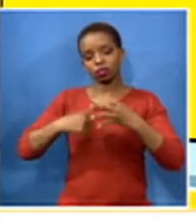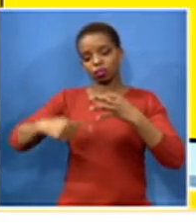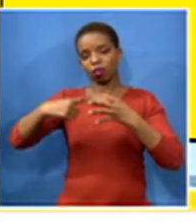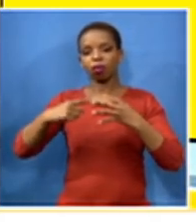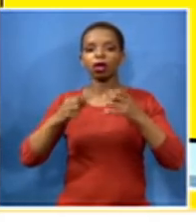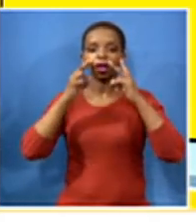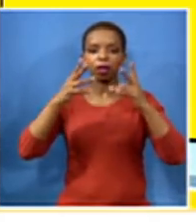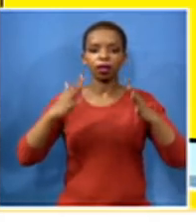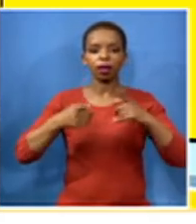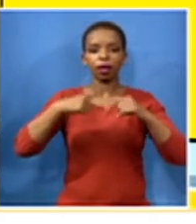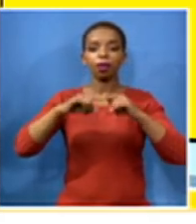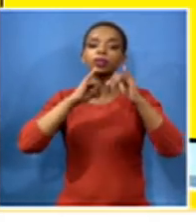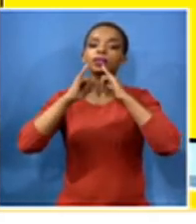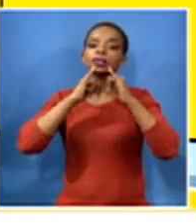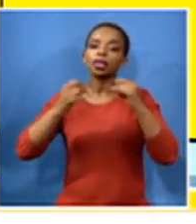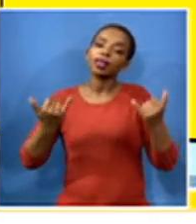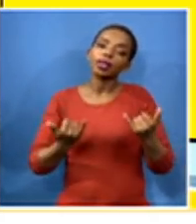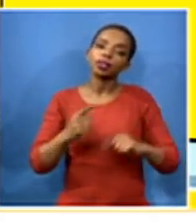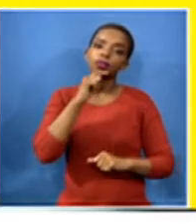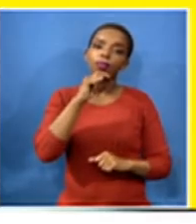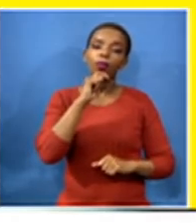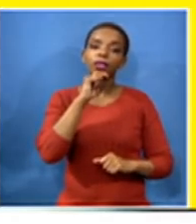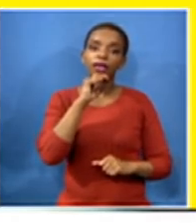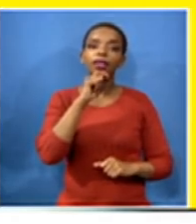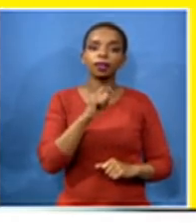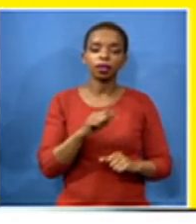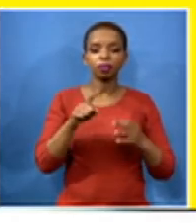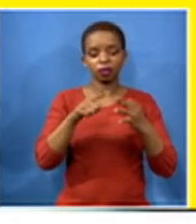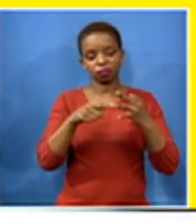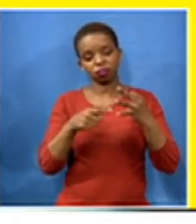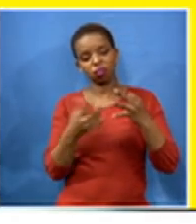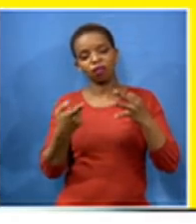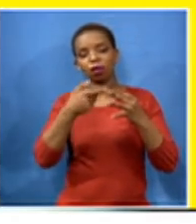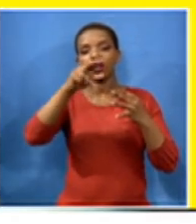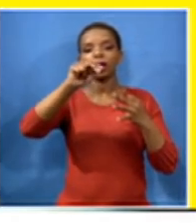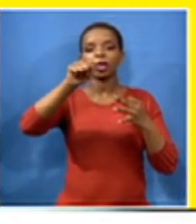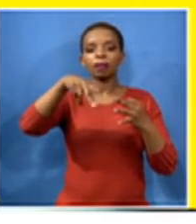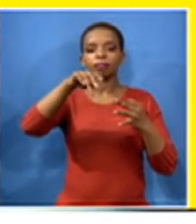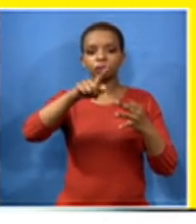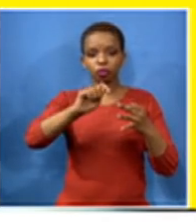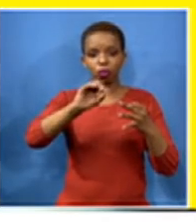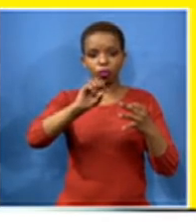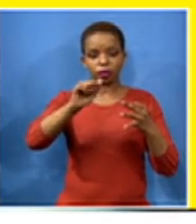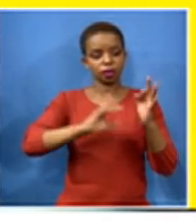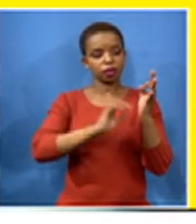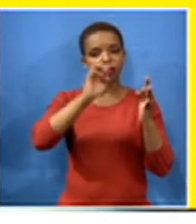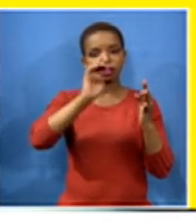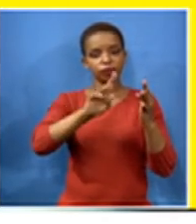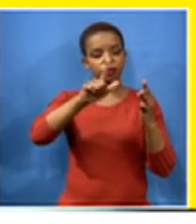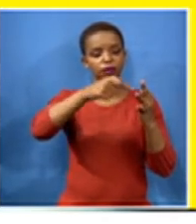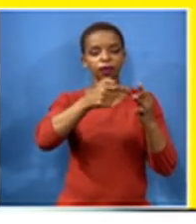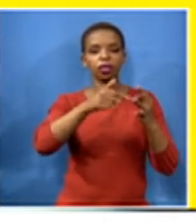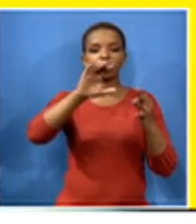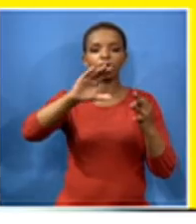veriawa and uh also tebo homa hafane and they are from neptosa section 27 and kosas talking to us